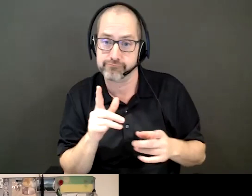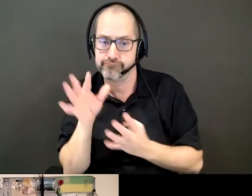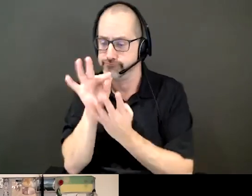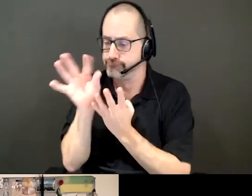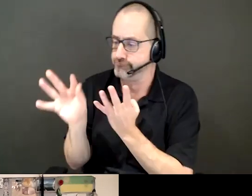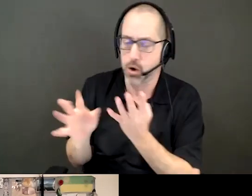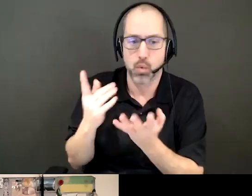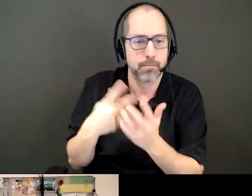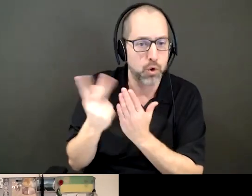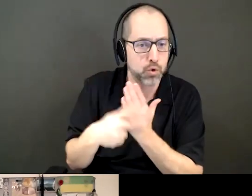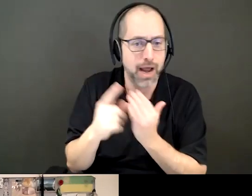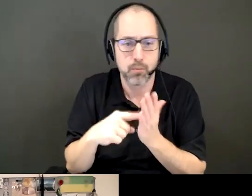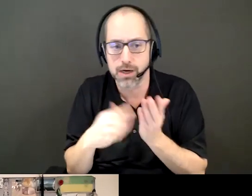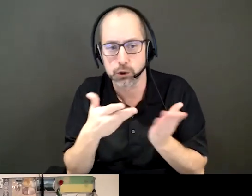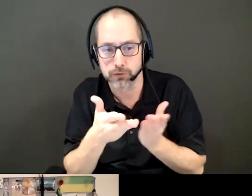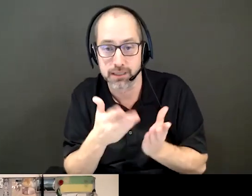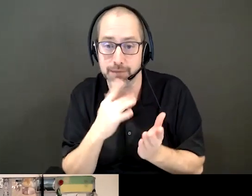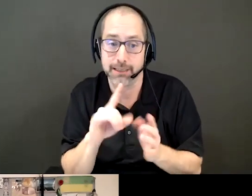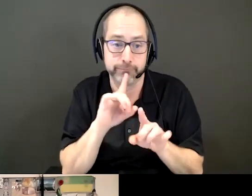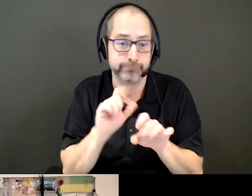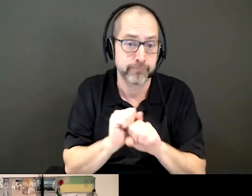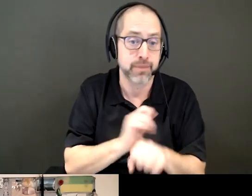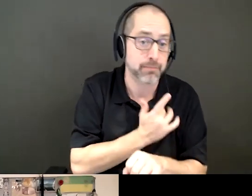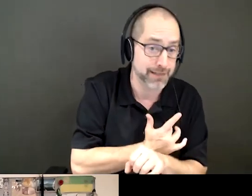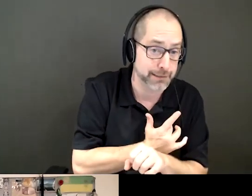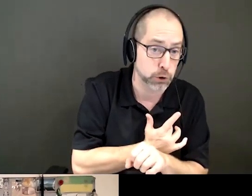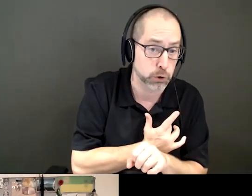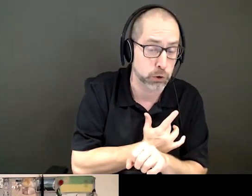eligible for, because they do difference between federal and provincial jurisdictions.